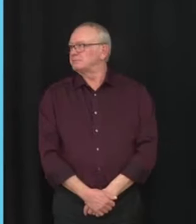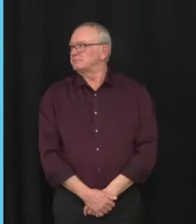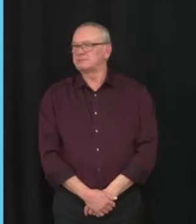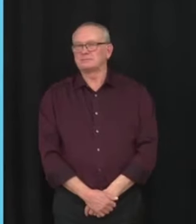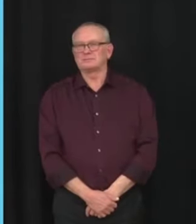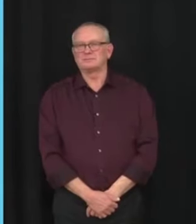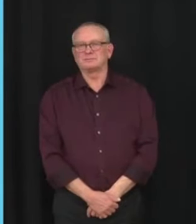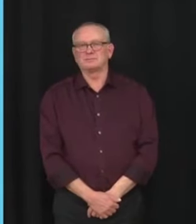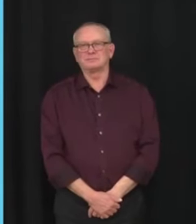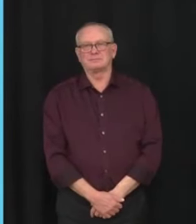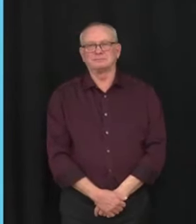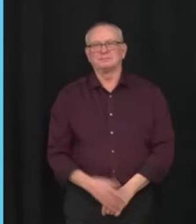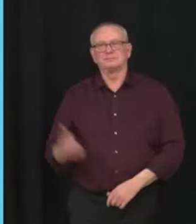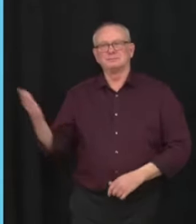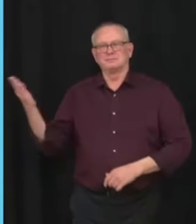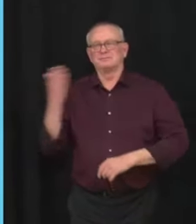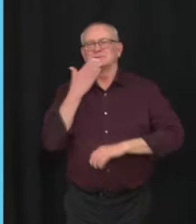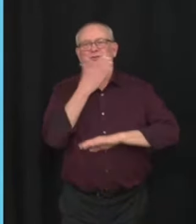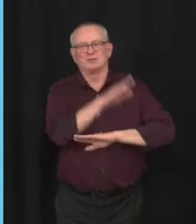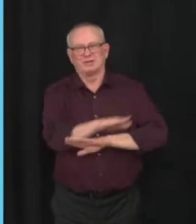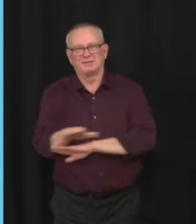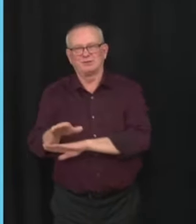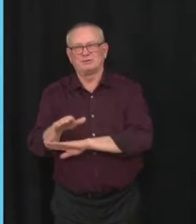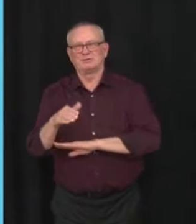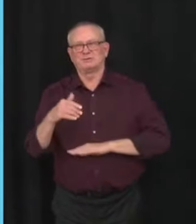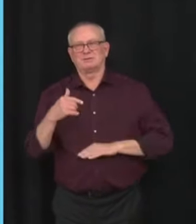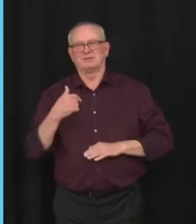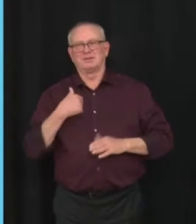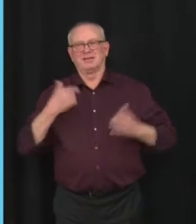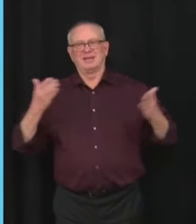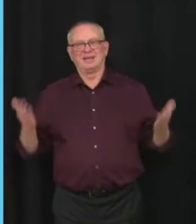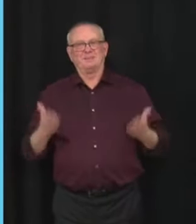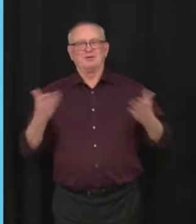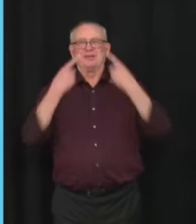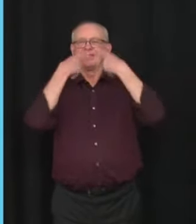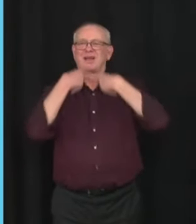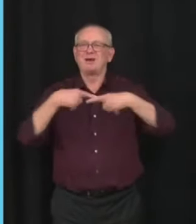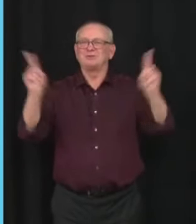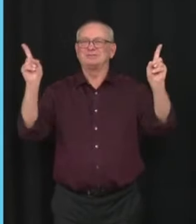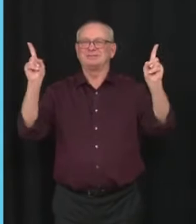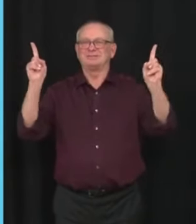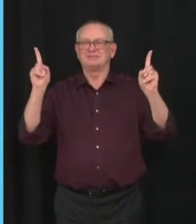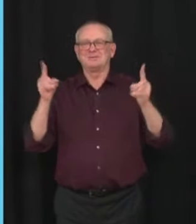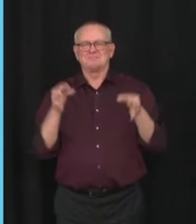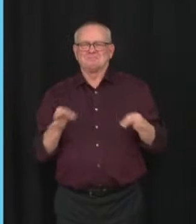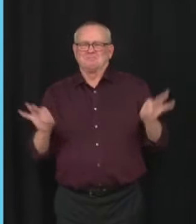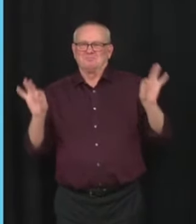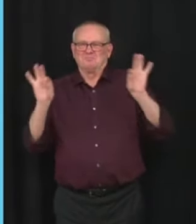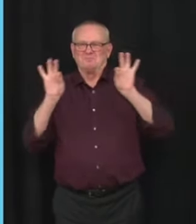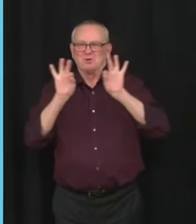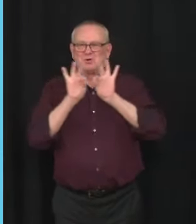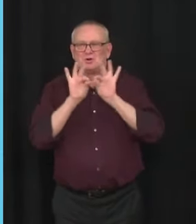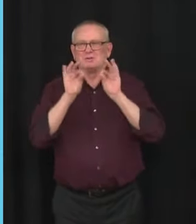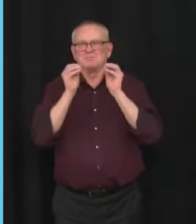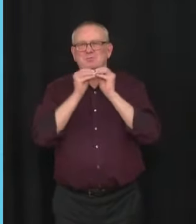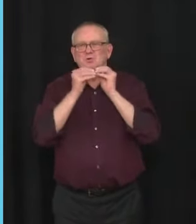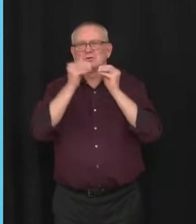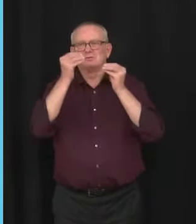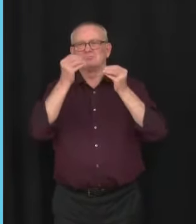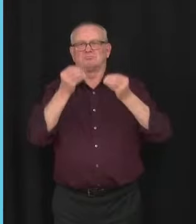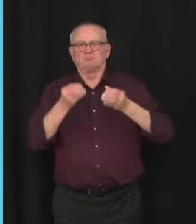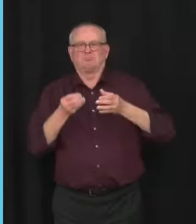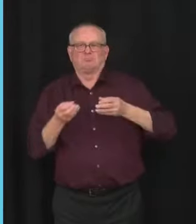Well, good afternoon, everyone. I'm here today for an important announcement on a big expansion of Alberta's COVID-19 vaccination program,